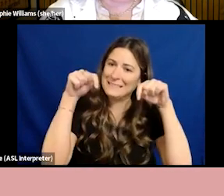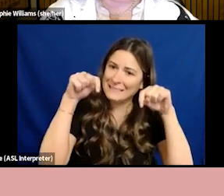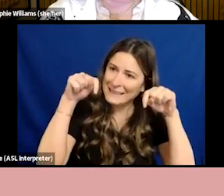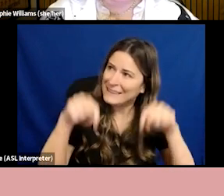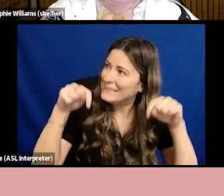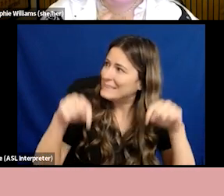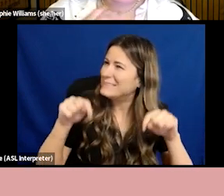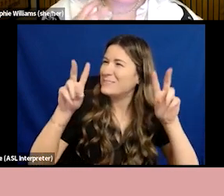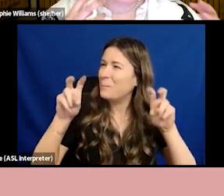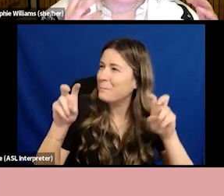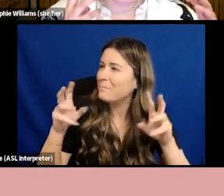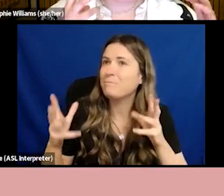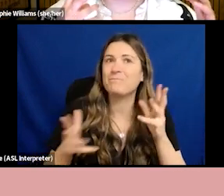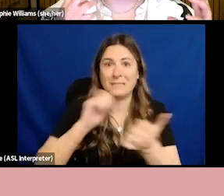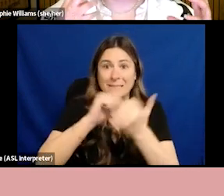history.